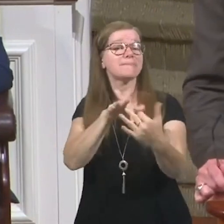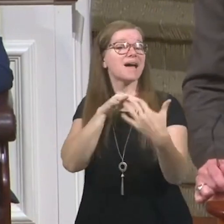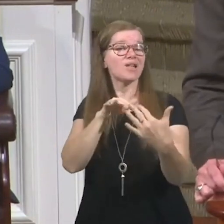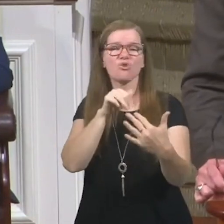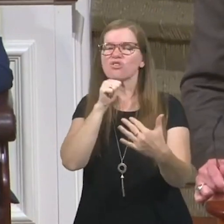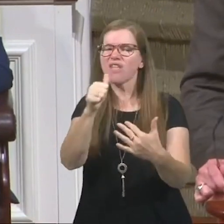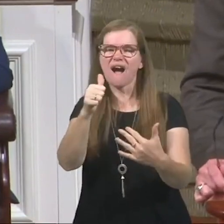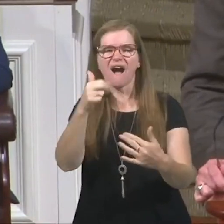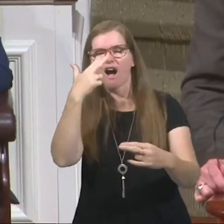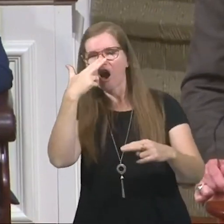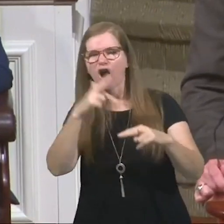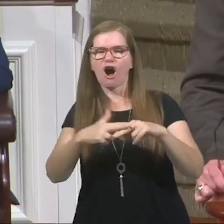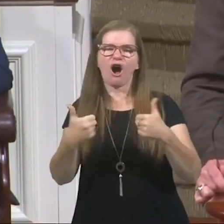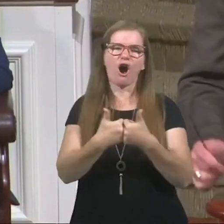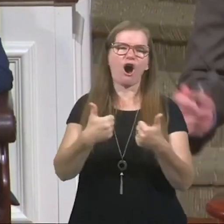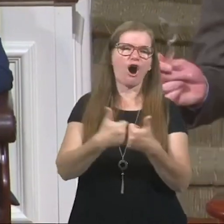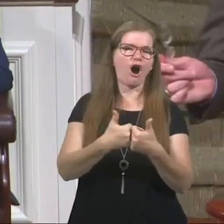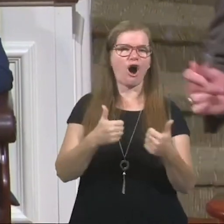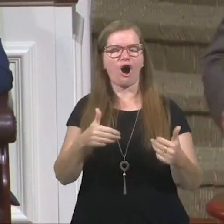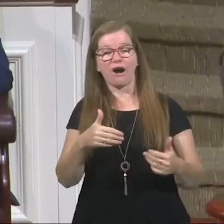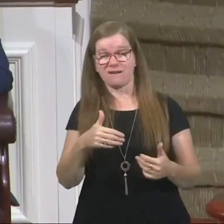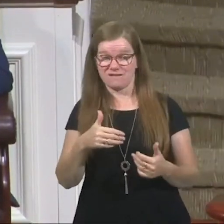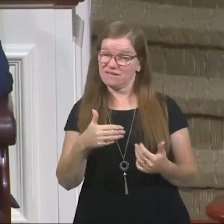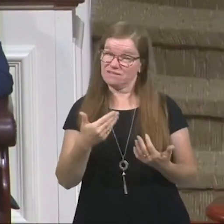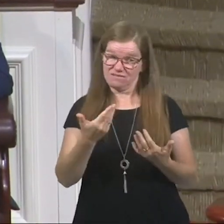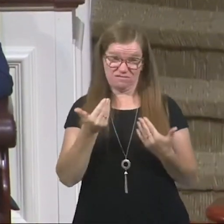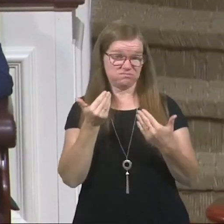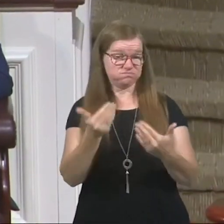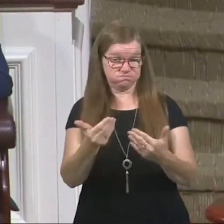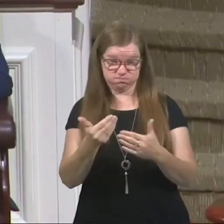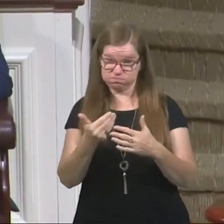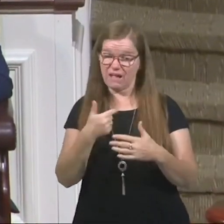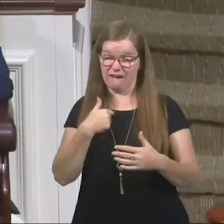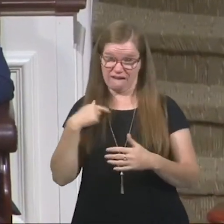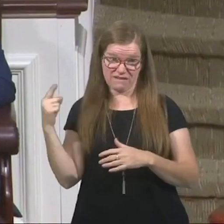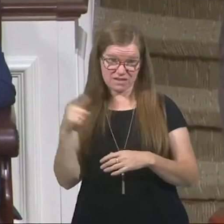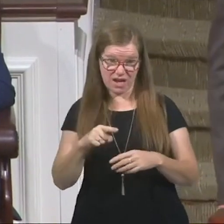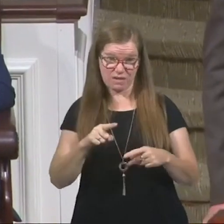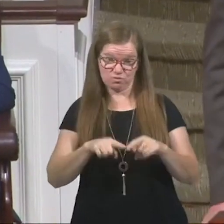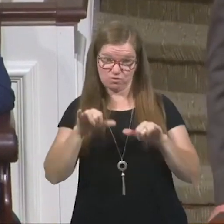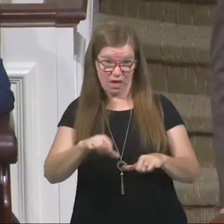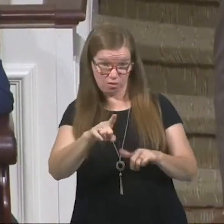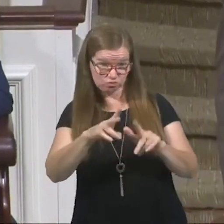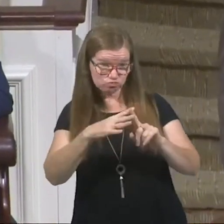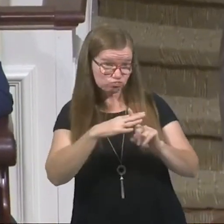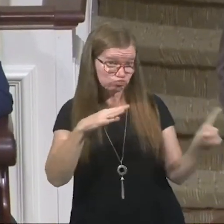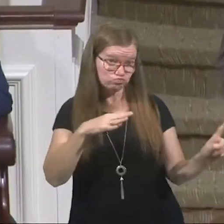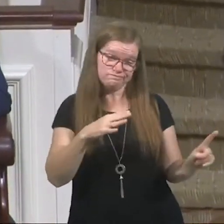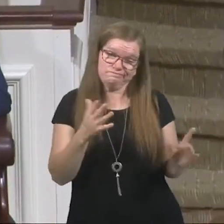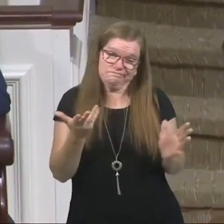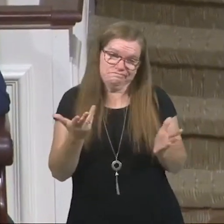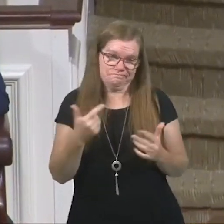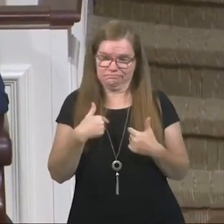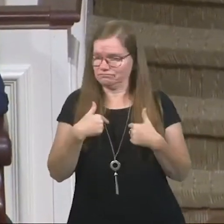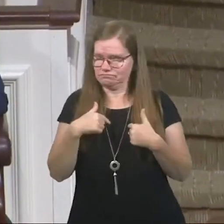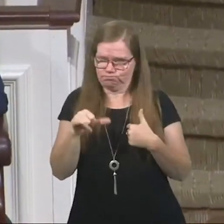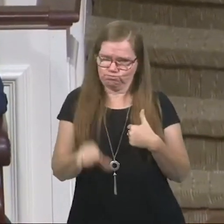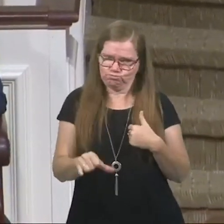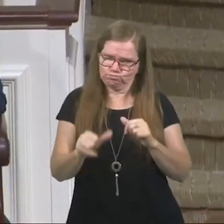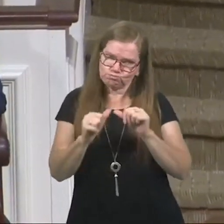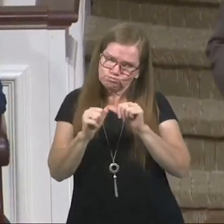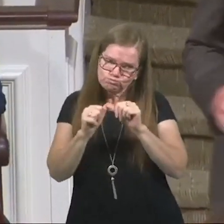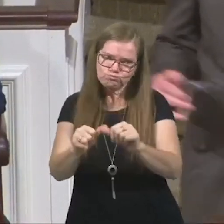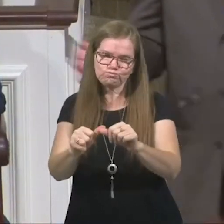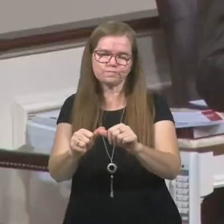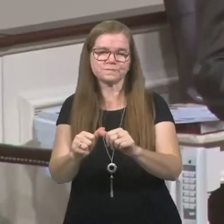It's a fight and not a game. So run if you want to, run if you will. But he said, came here to stay. And it's not going to be with Daniel. You